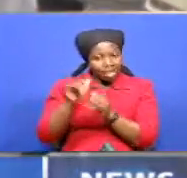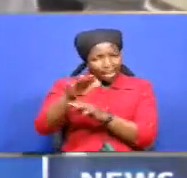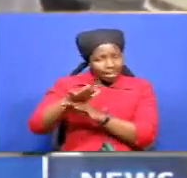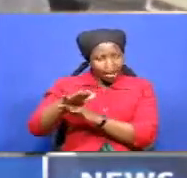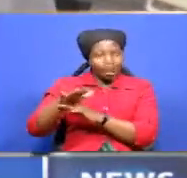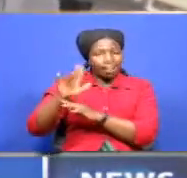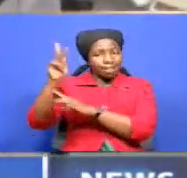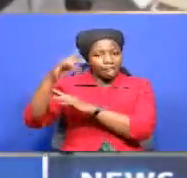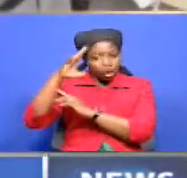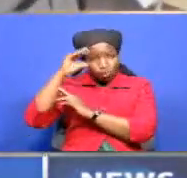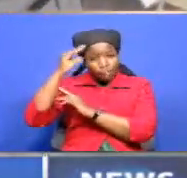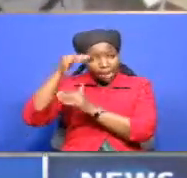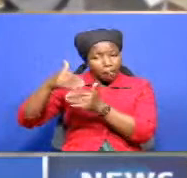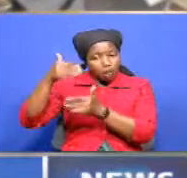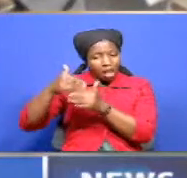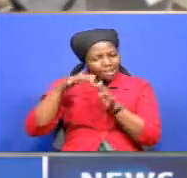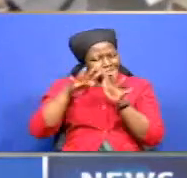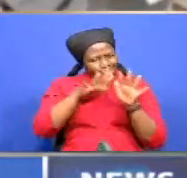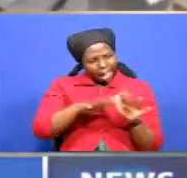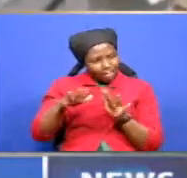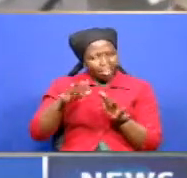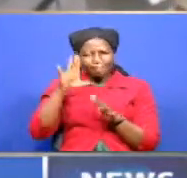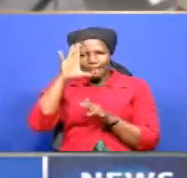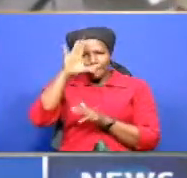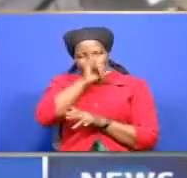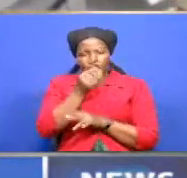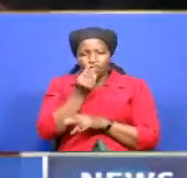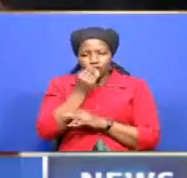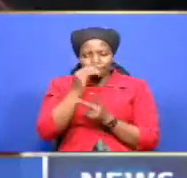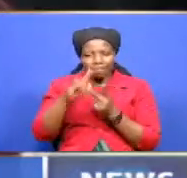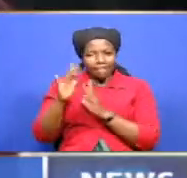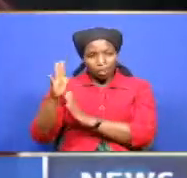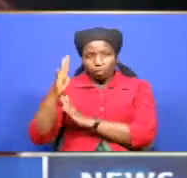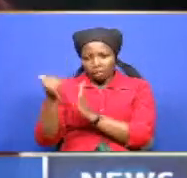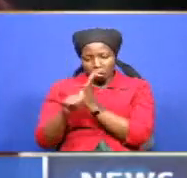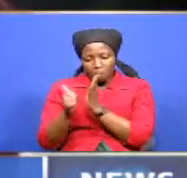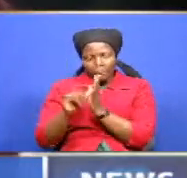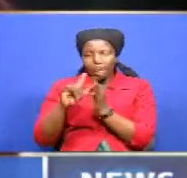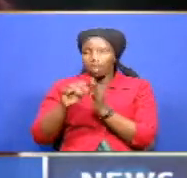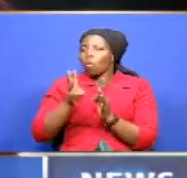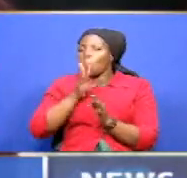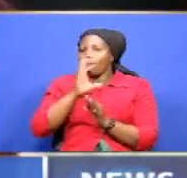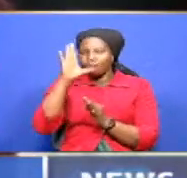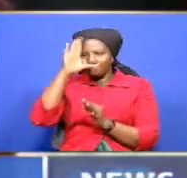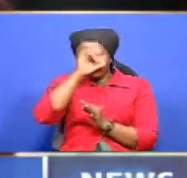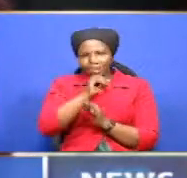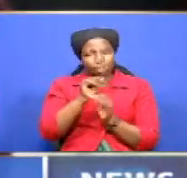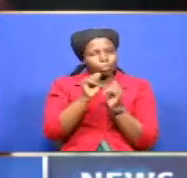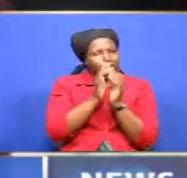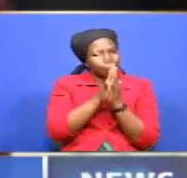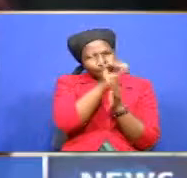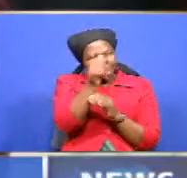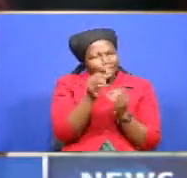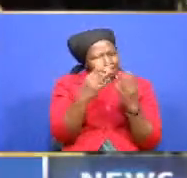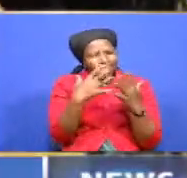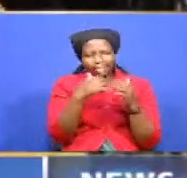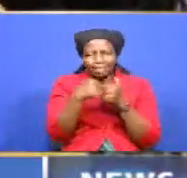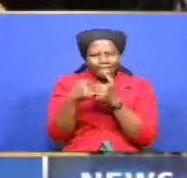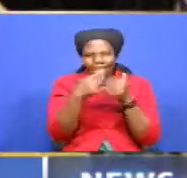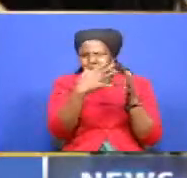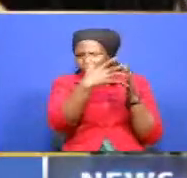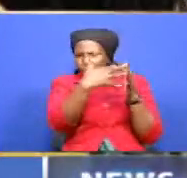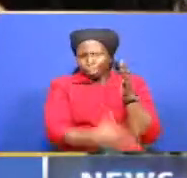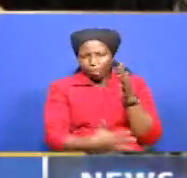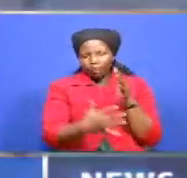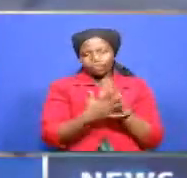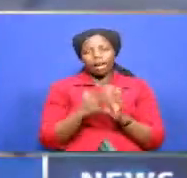which have suffered food shortages, insecurity, and water scarcity among other myriad of challenges. We have